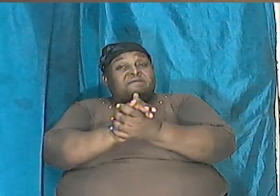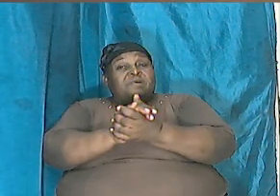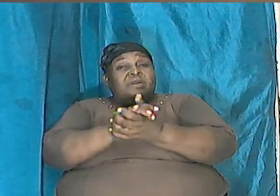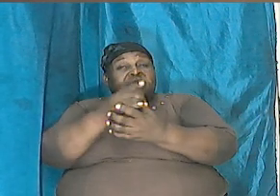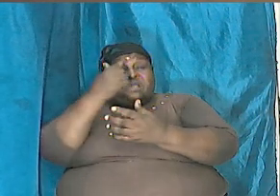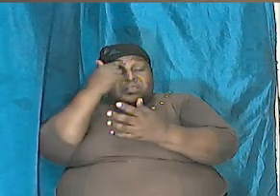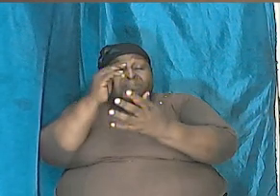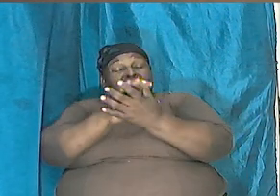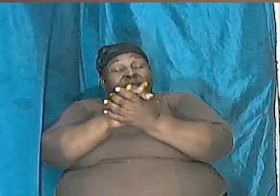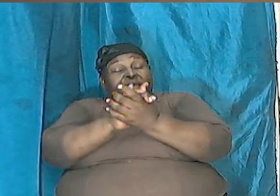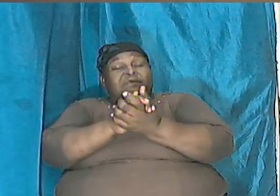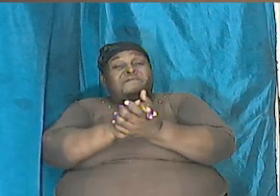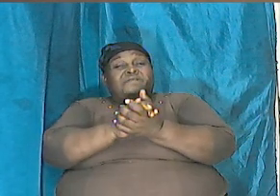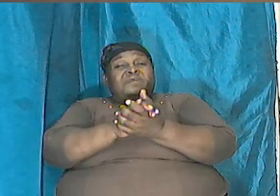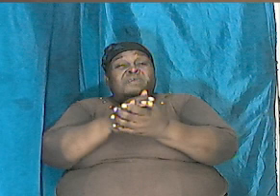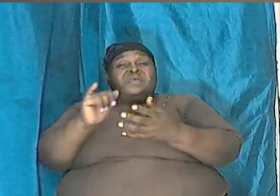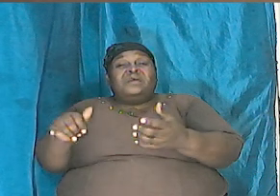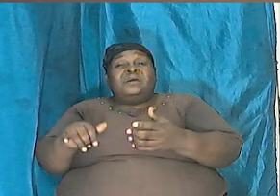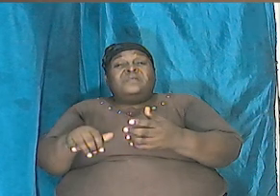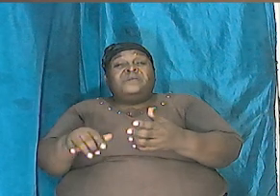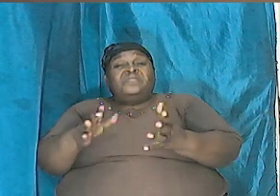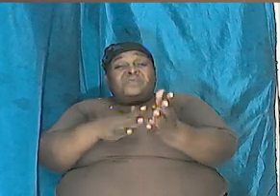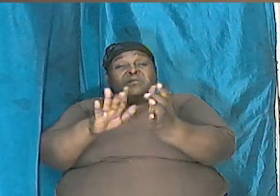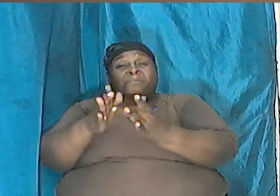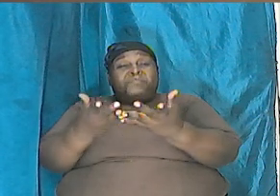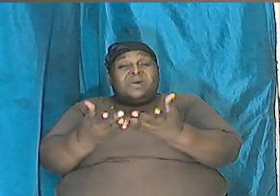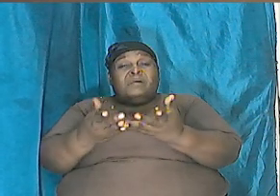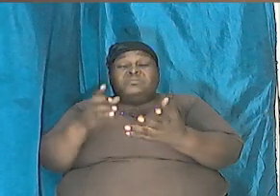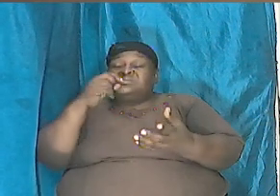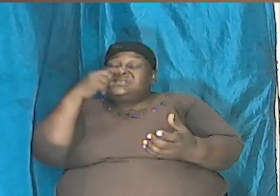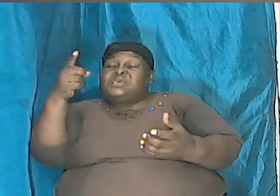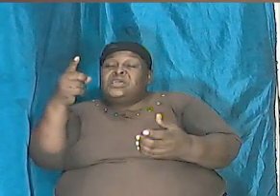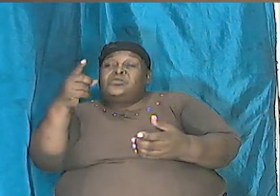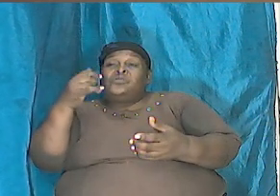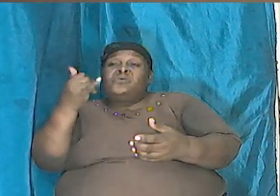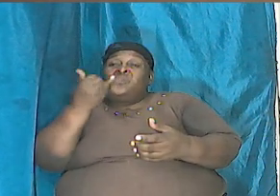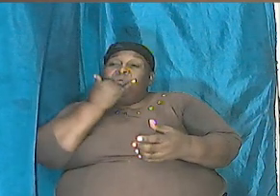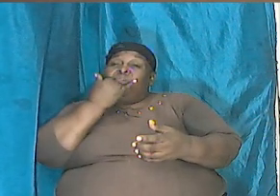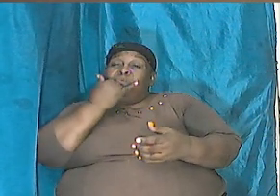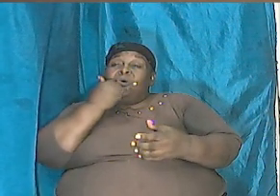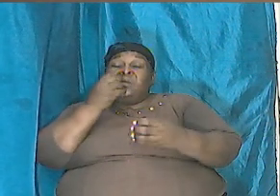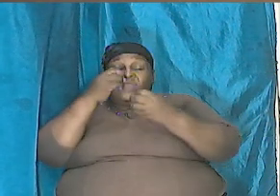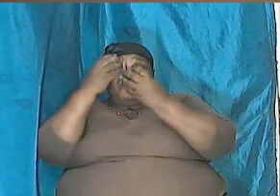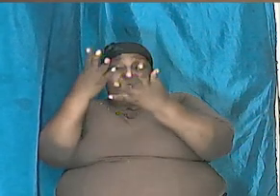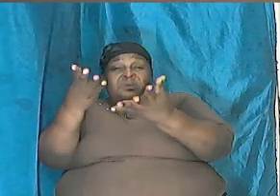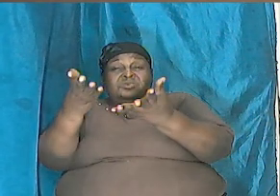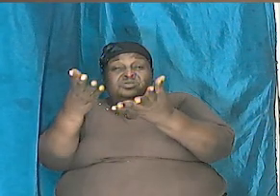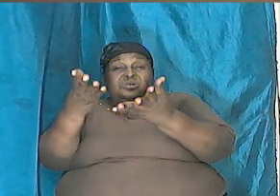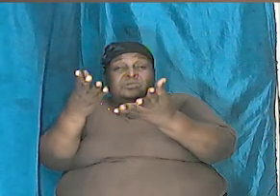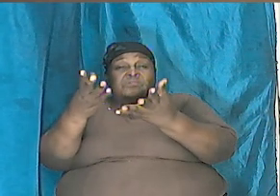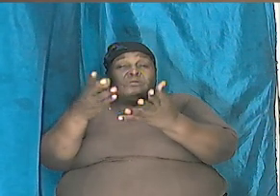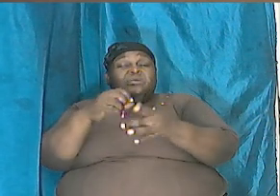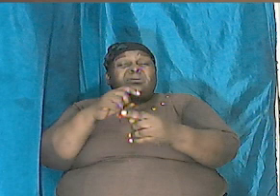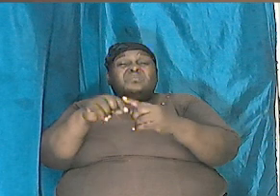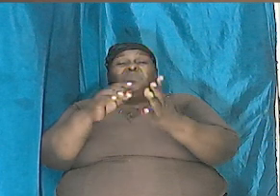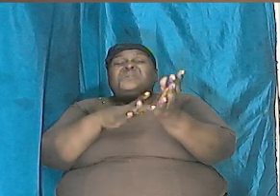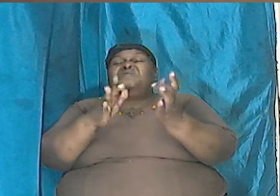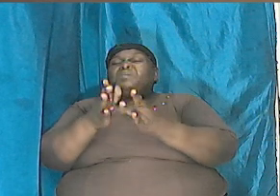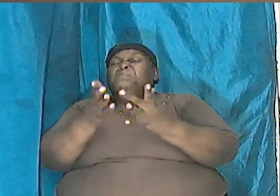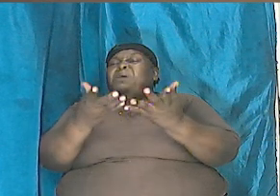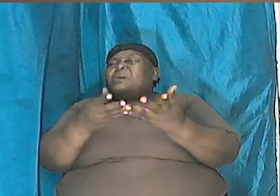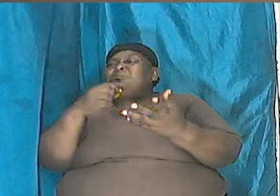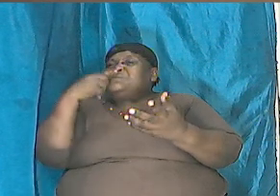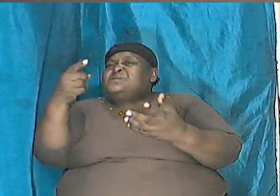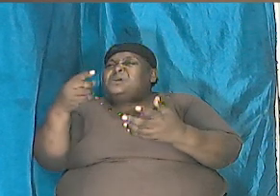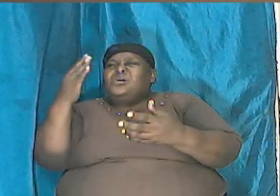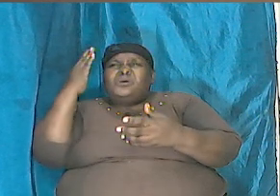Bible is presenting wrong information when the Bible speaks about a man that he knew his